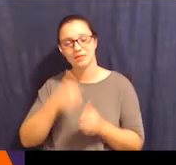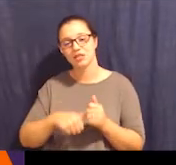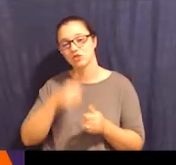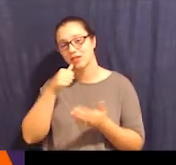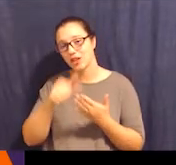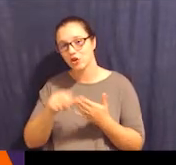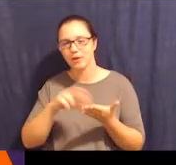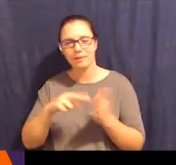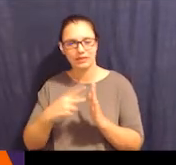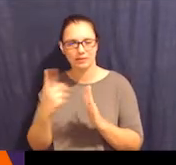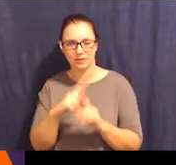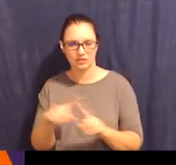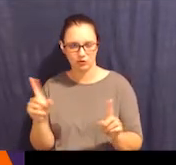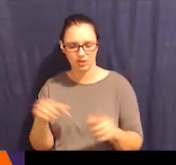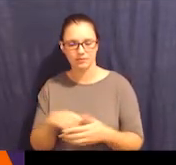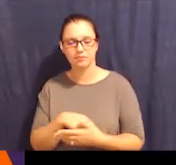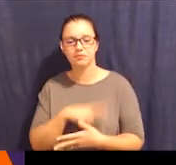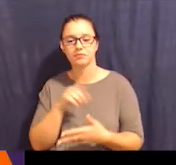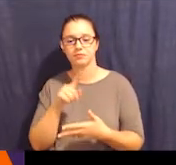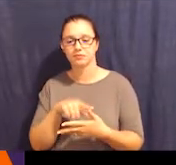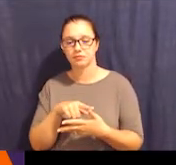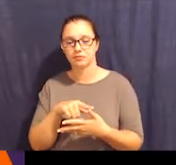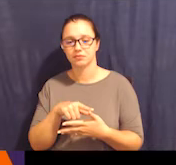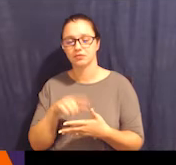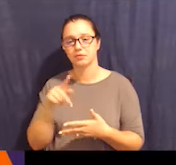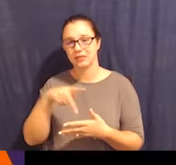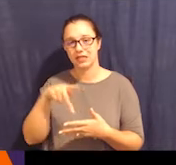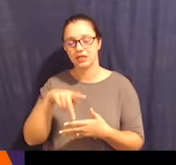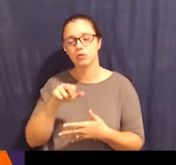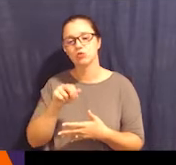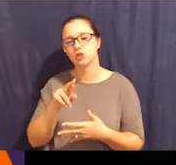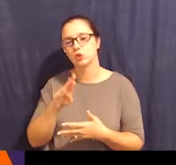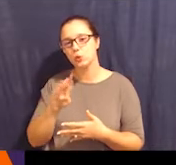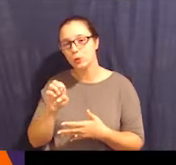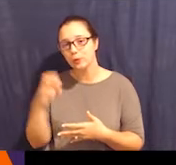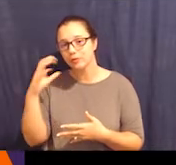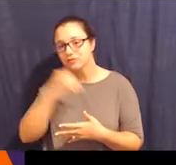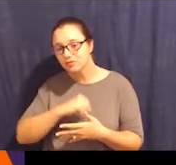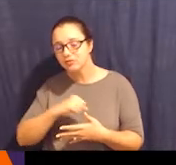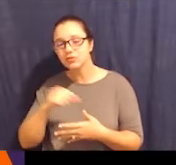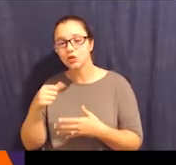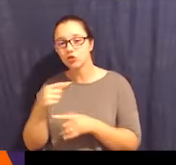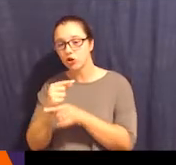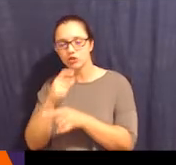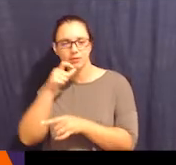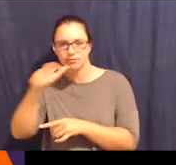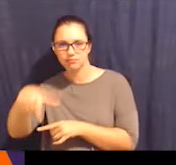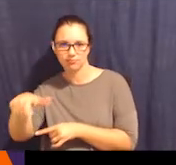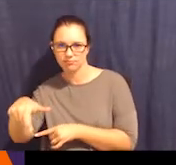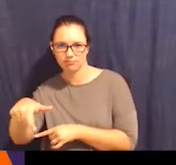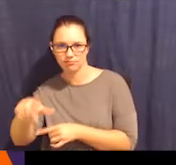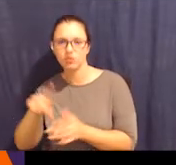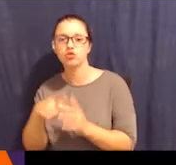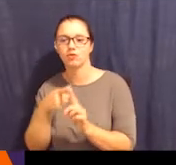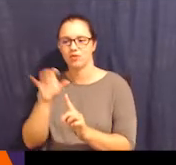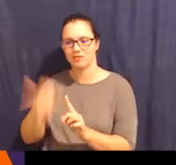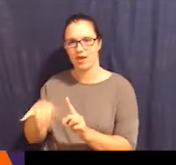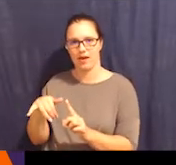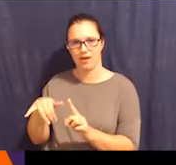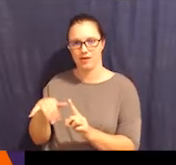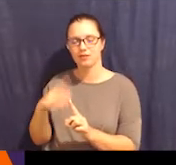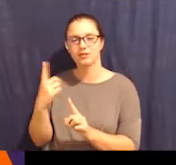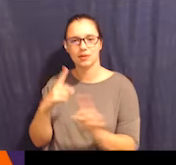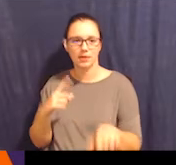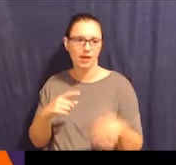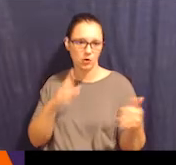each letter stands for something different. So the first is presume guardianship is not needed. So always start from that assumption